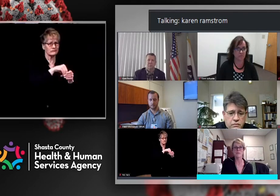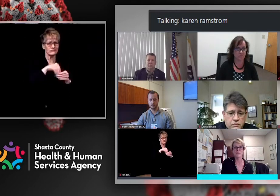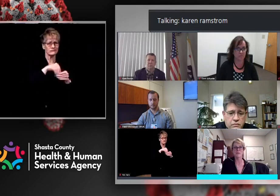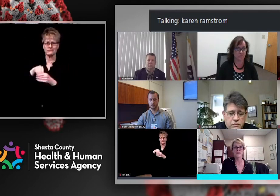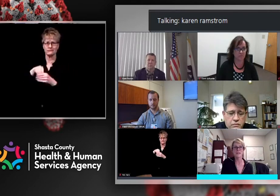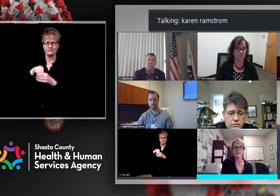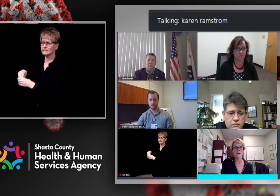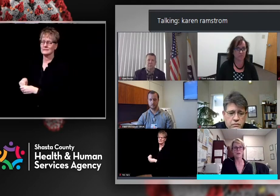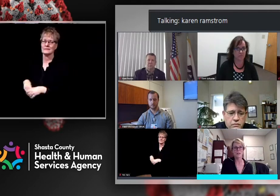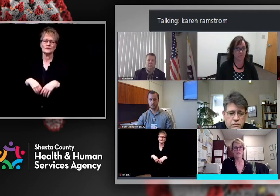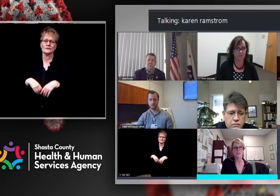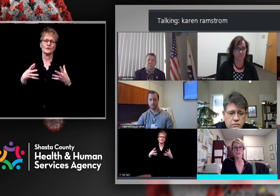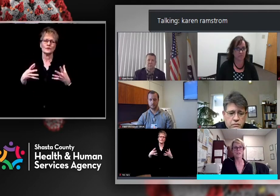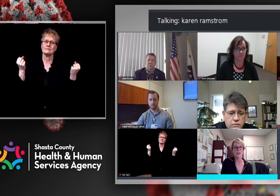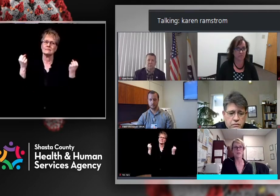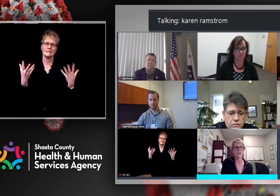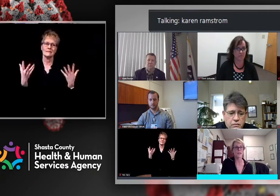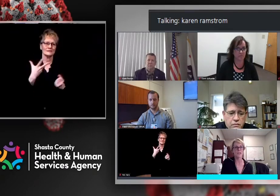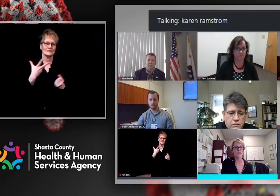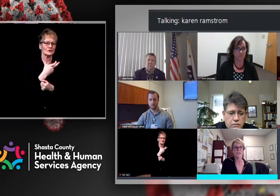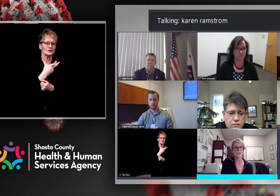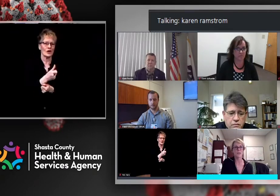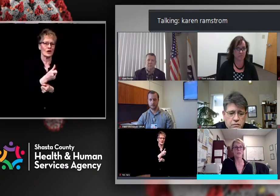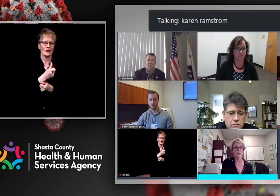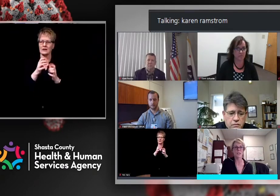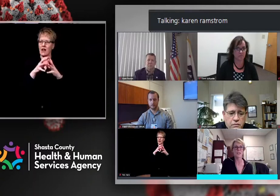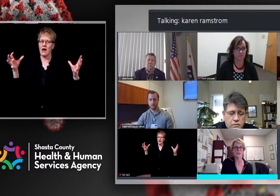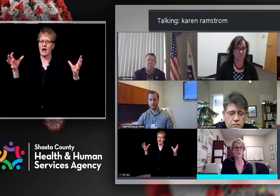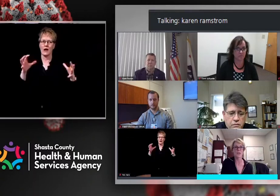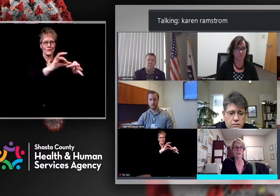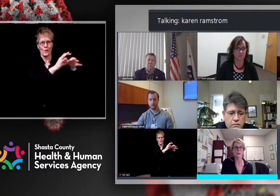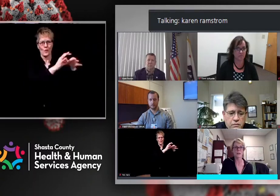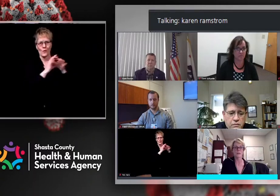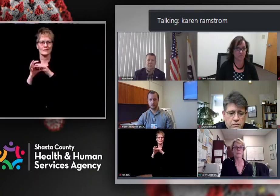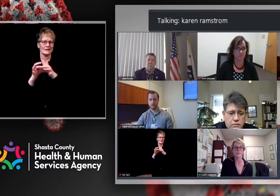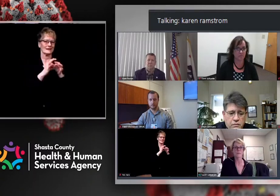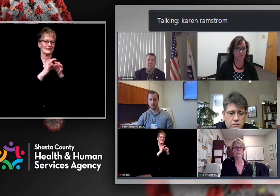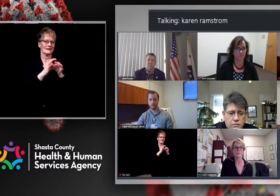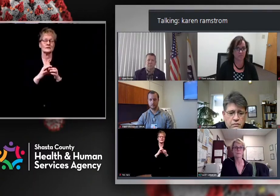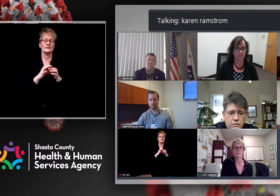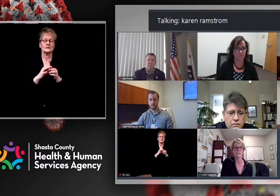give and coordination. It's not the interest. We think the interest is there.